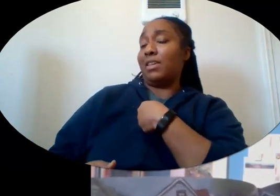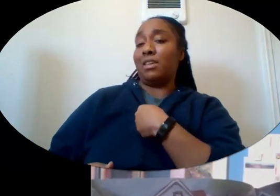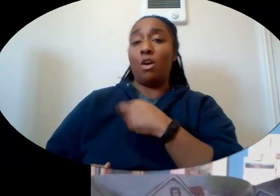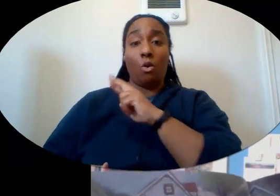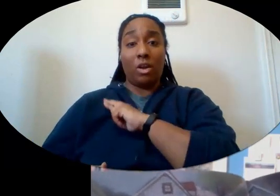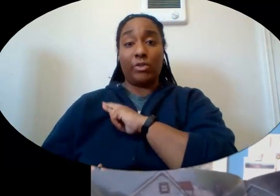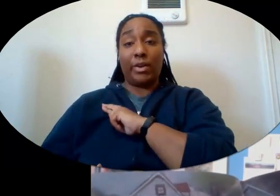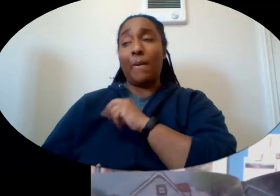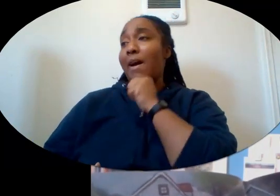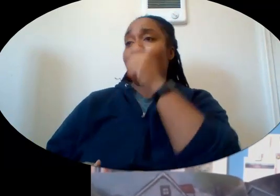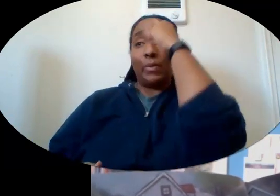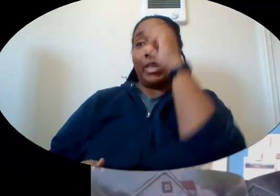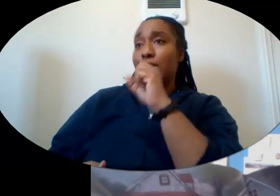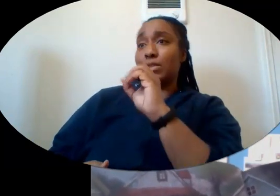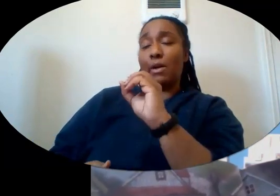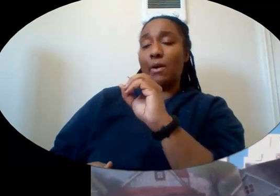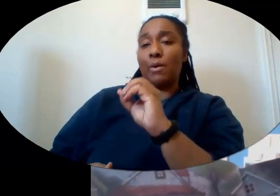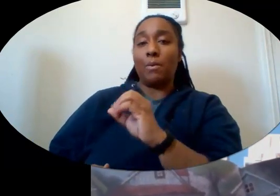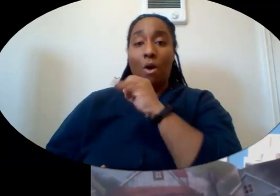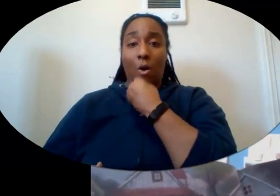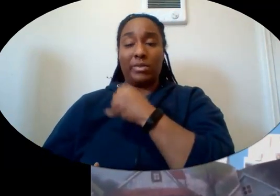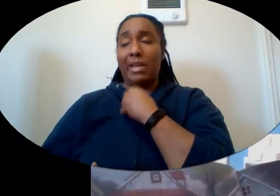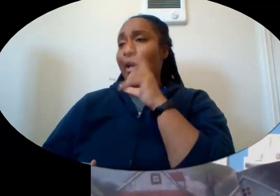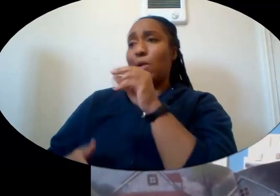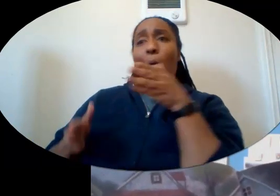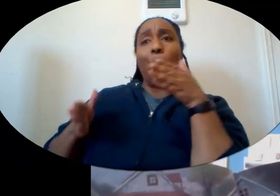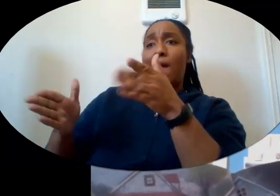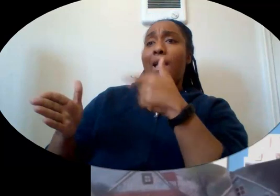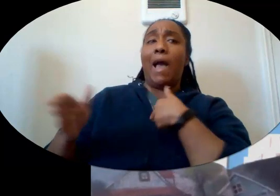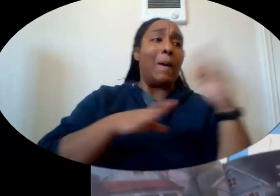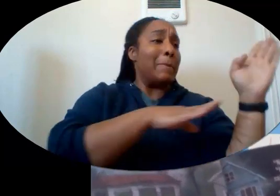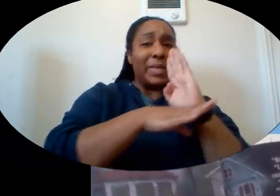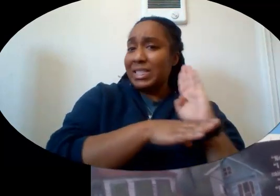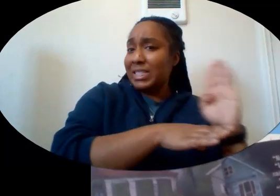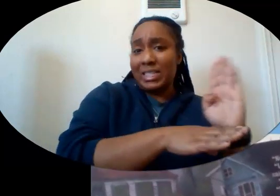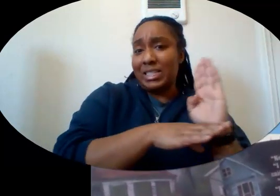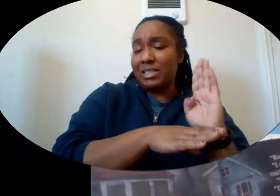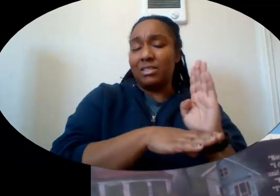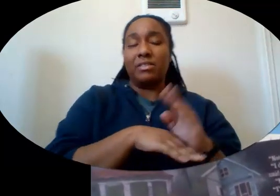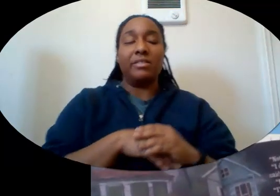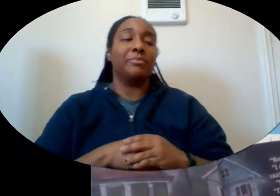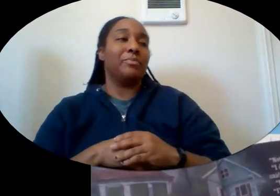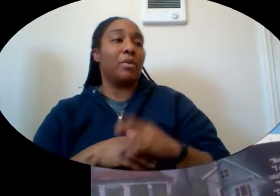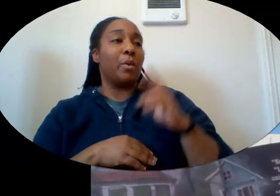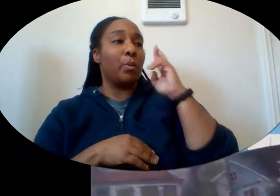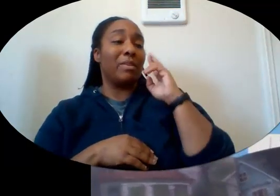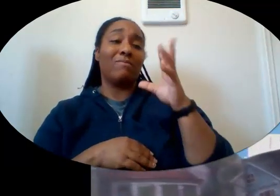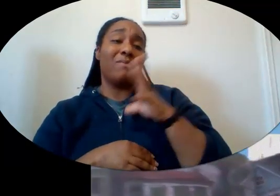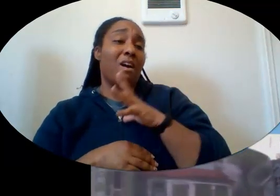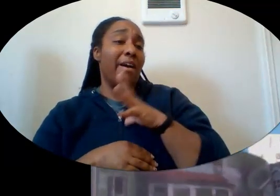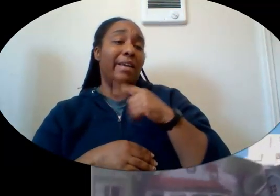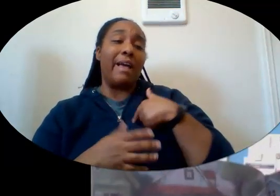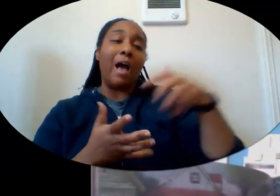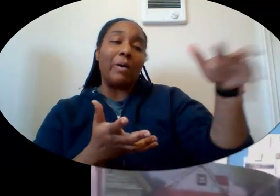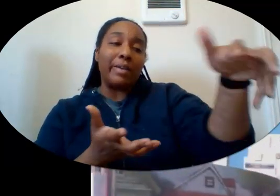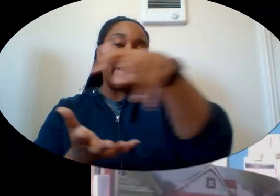think so, said Rodrigo. No way, said Jose. I'm too busy. Fine, said Ruby. I'll